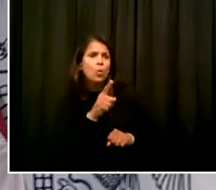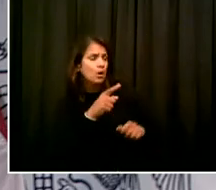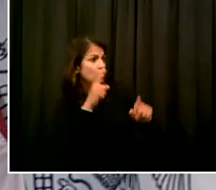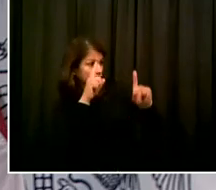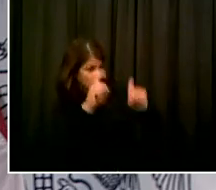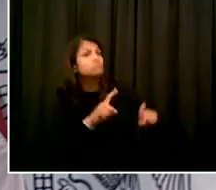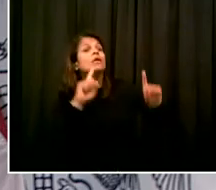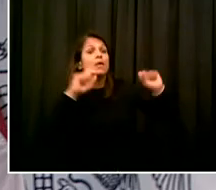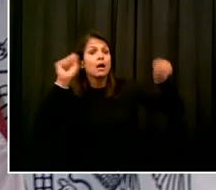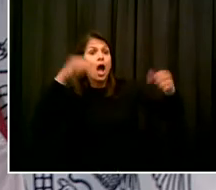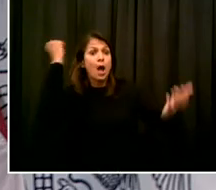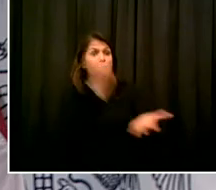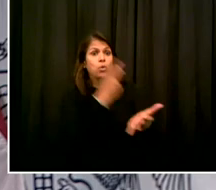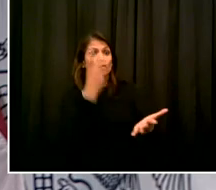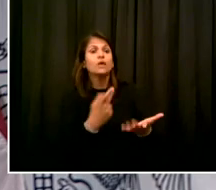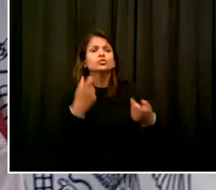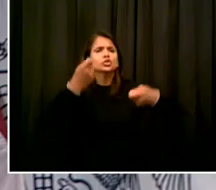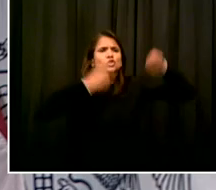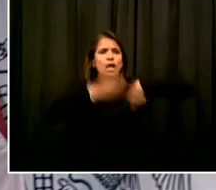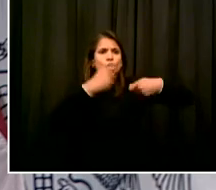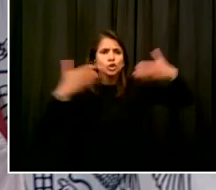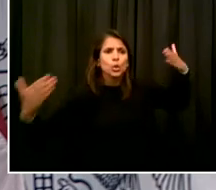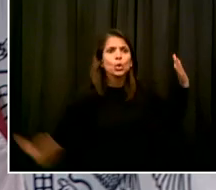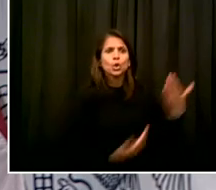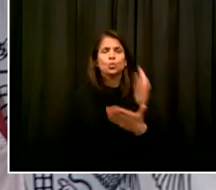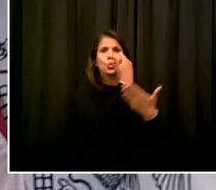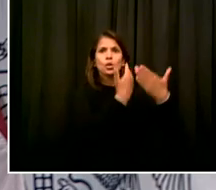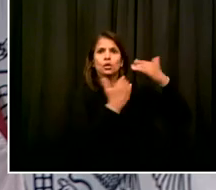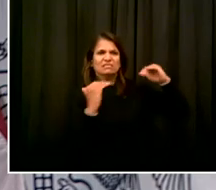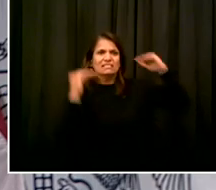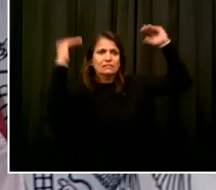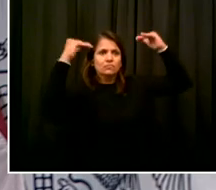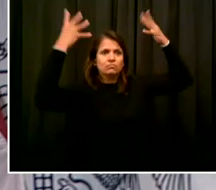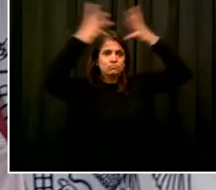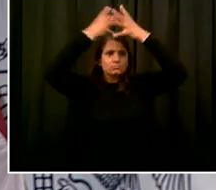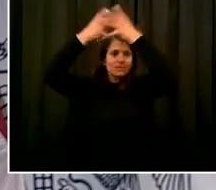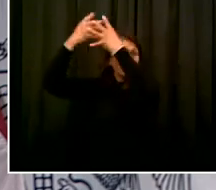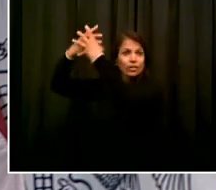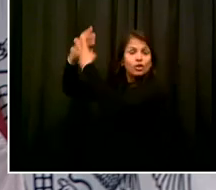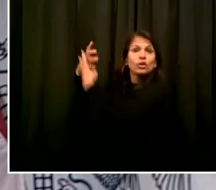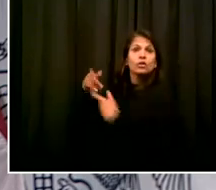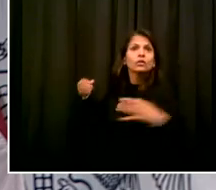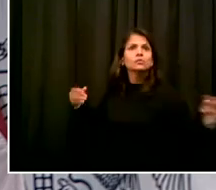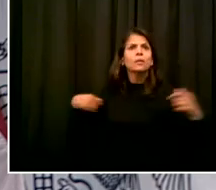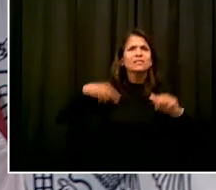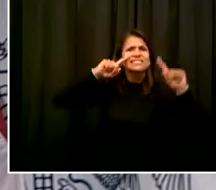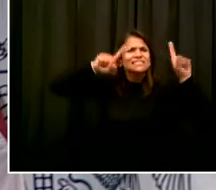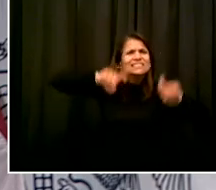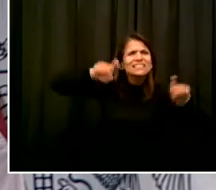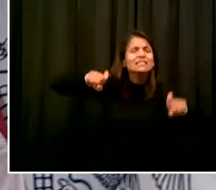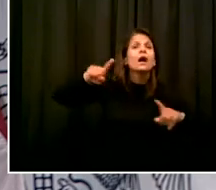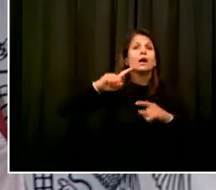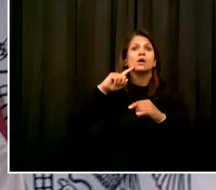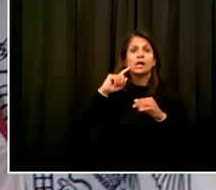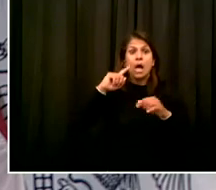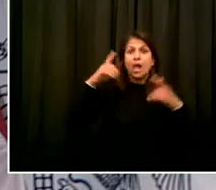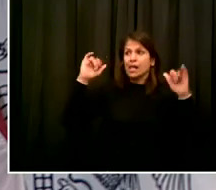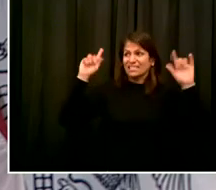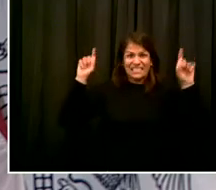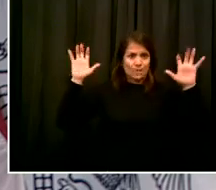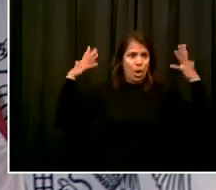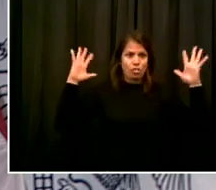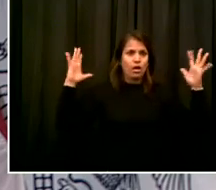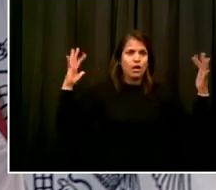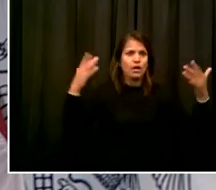as a final check before liftoff. And so the whole idea here is to, you know, make sure that every